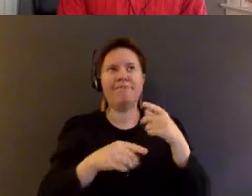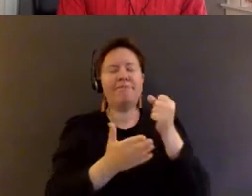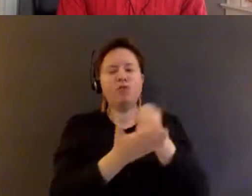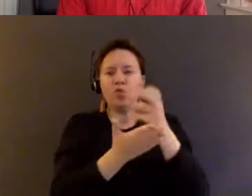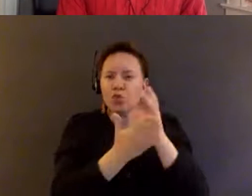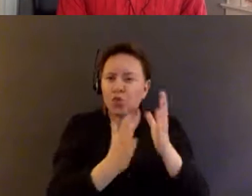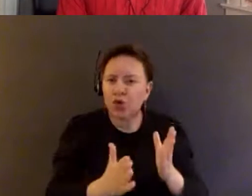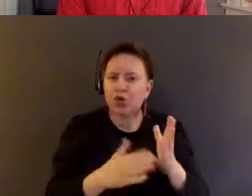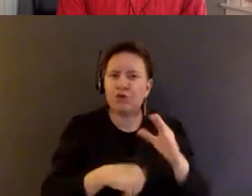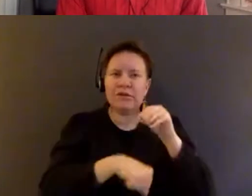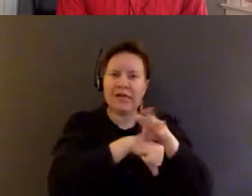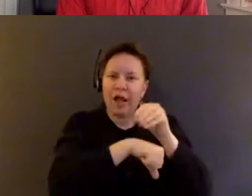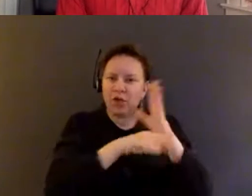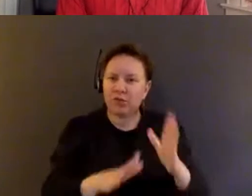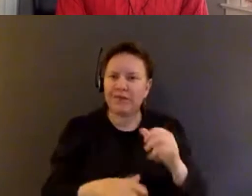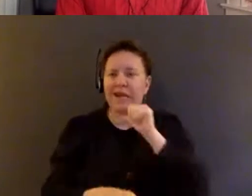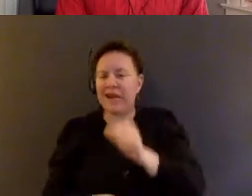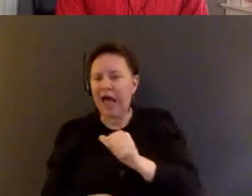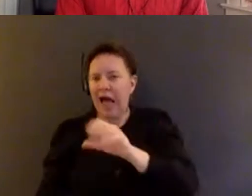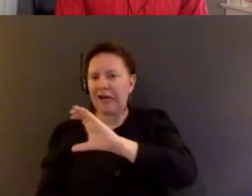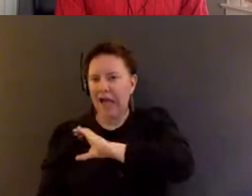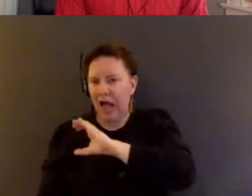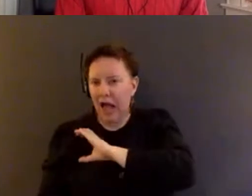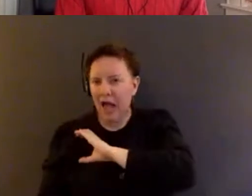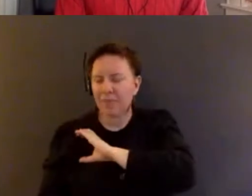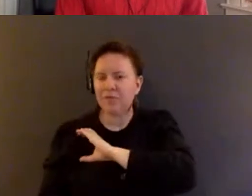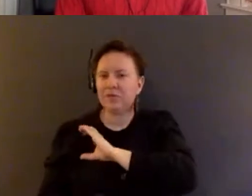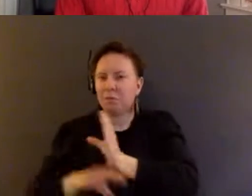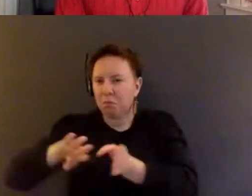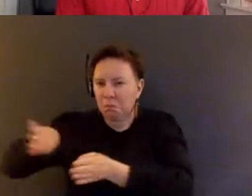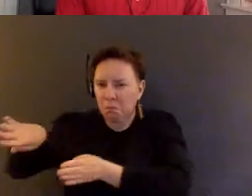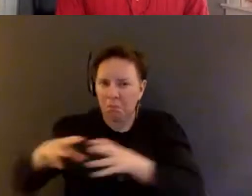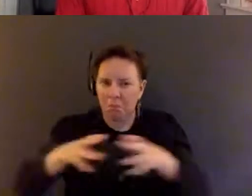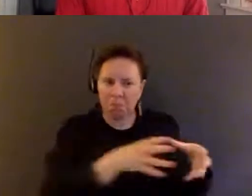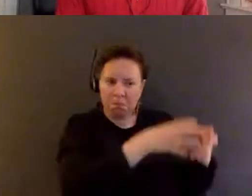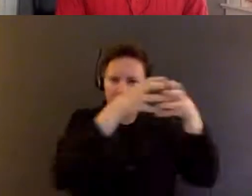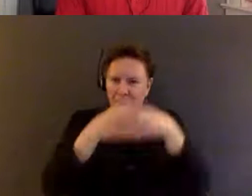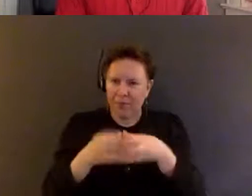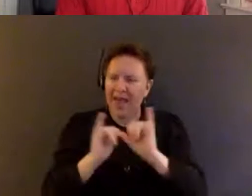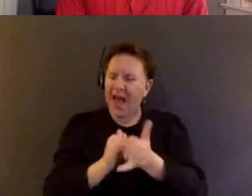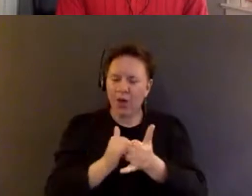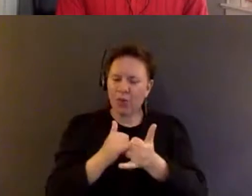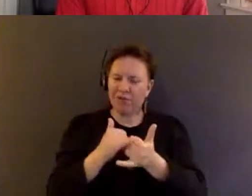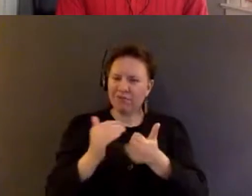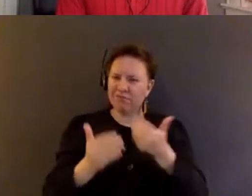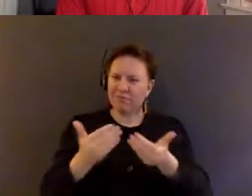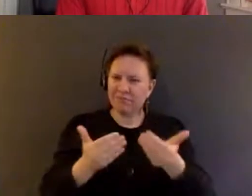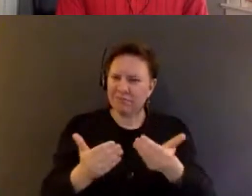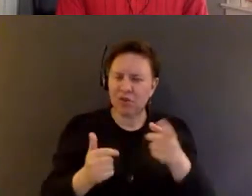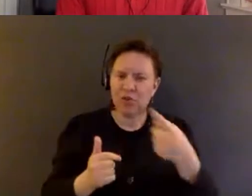not cops, um, how, how do we move? Because it's not, as you've said earlier, that